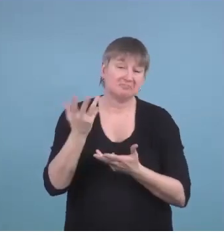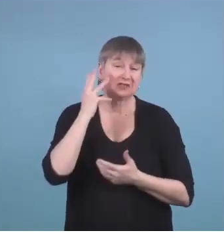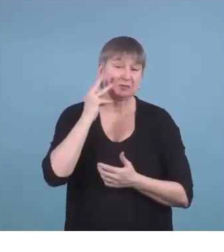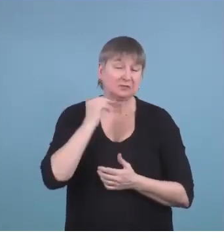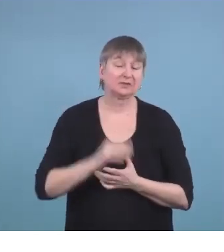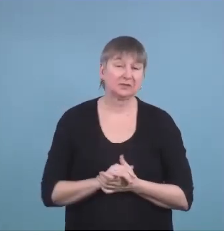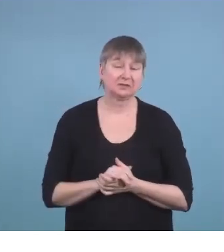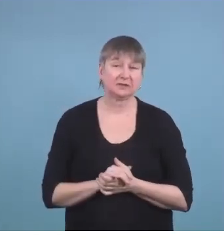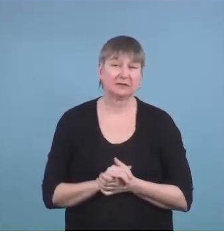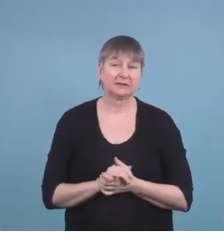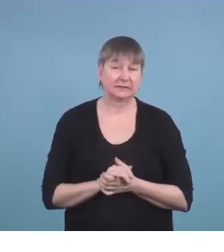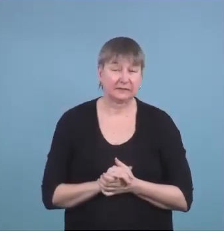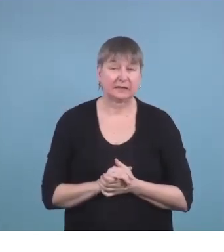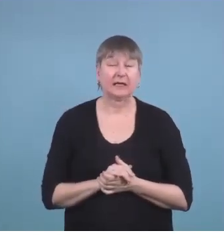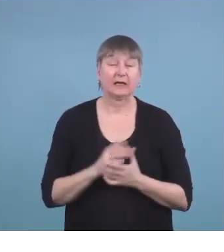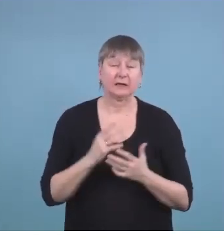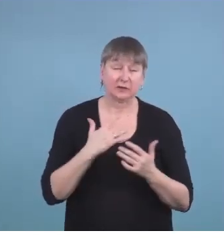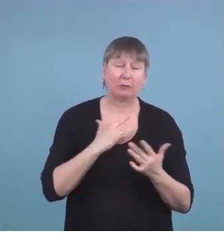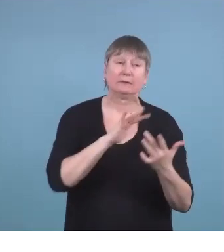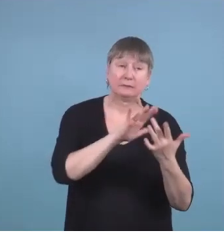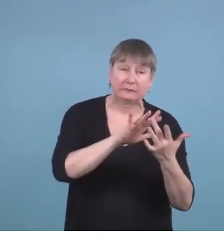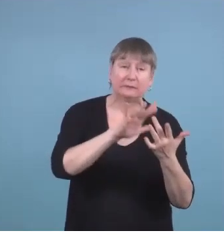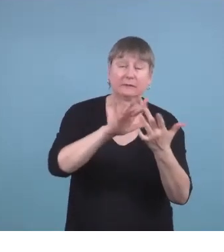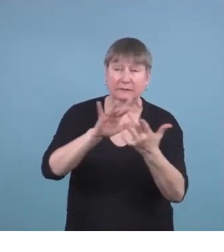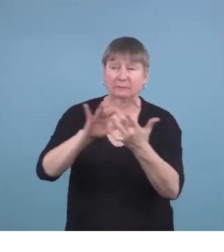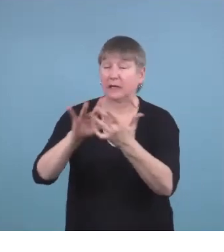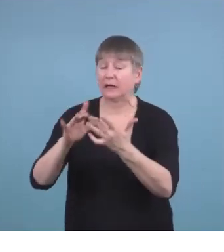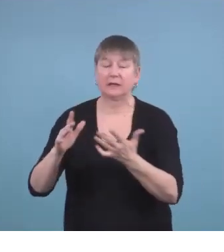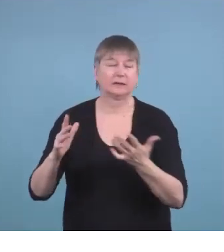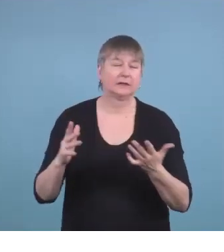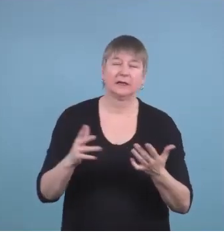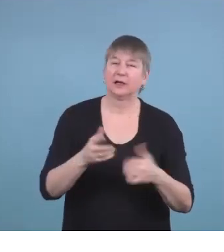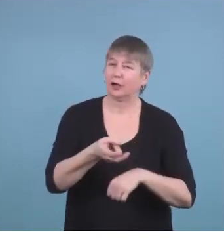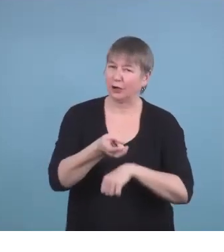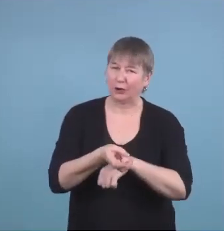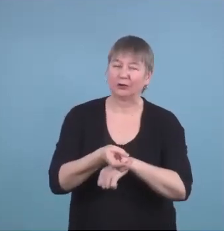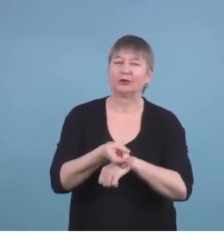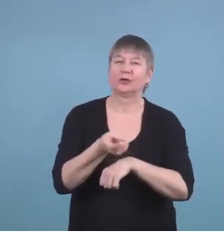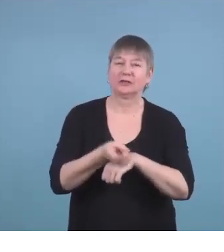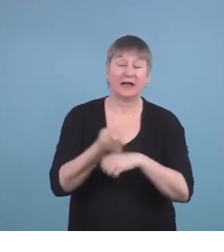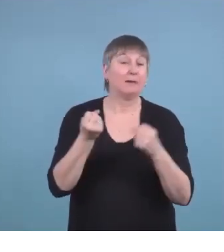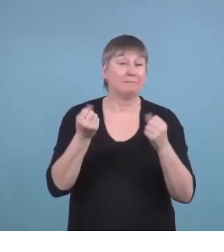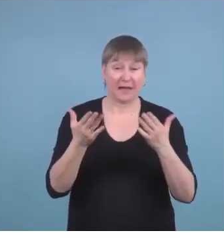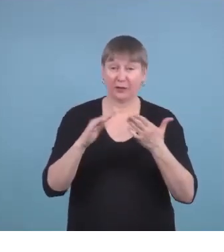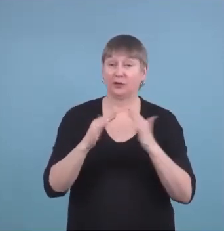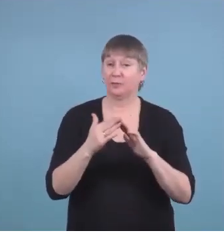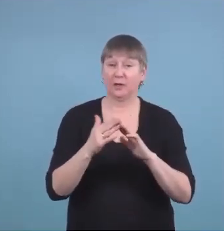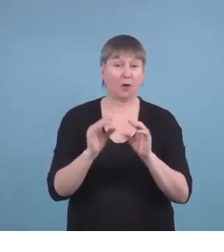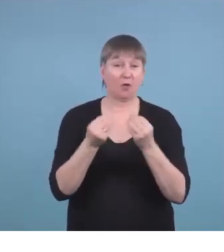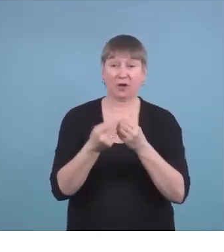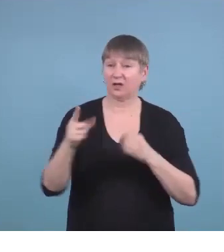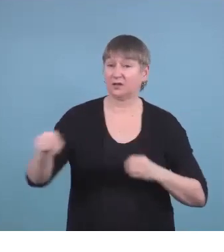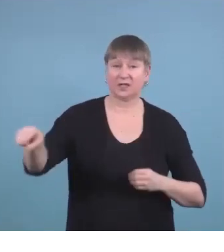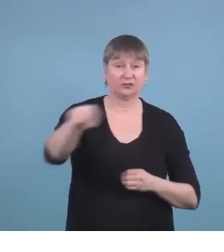But it can be quite daunting. There are a lot of community organizations who just don't